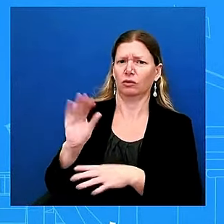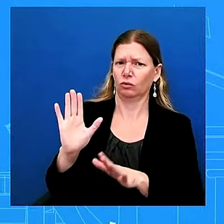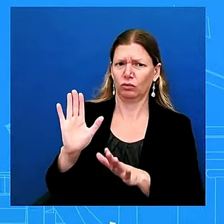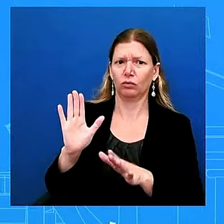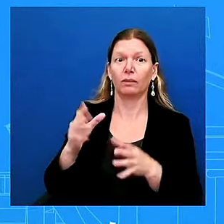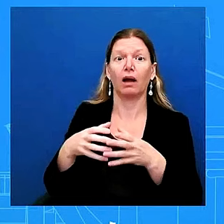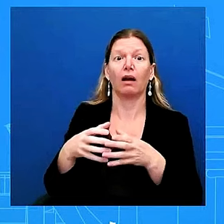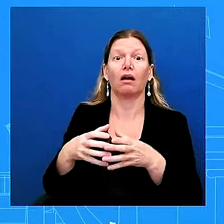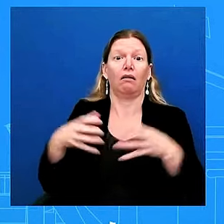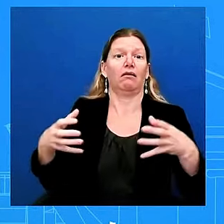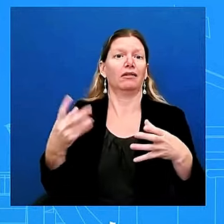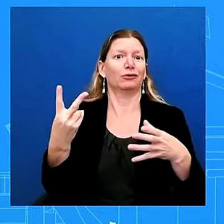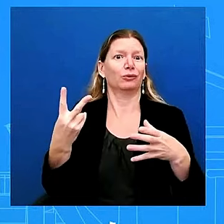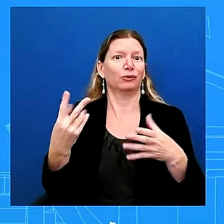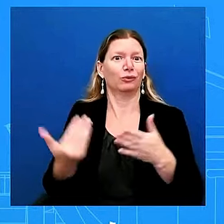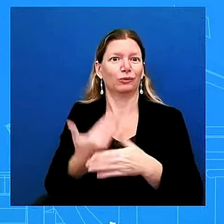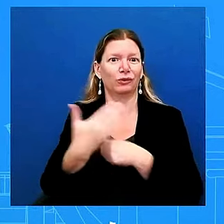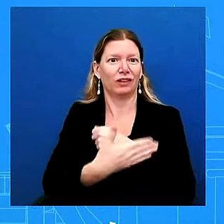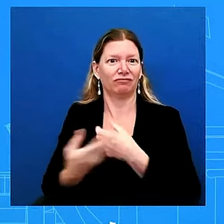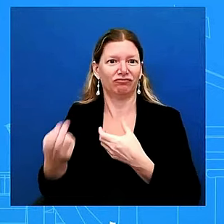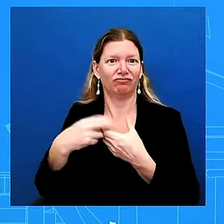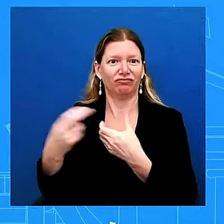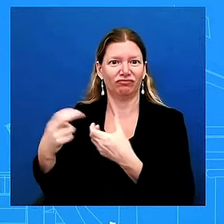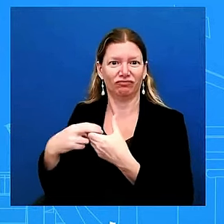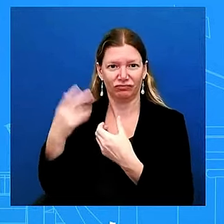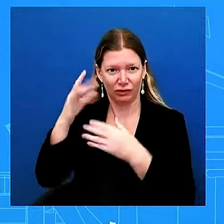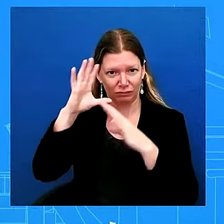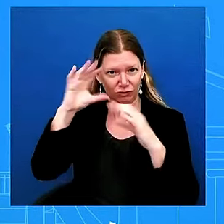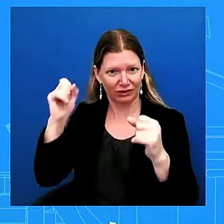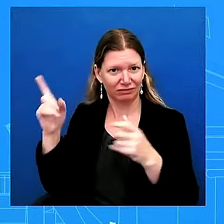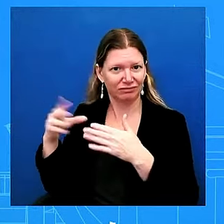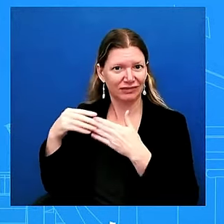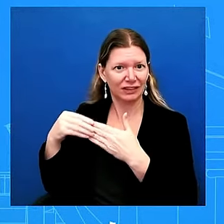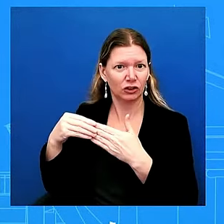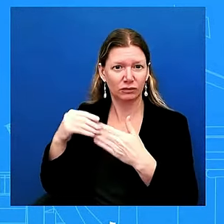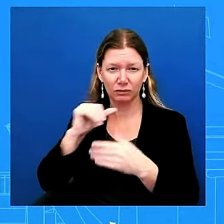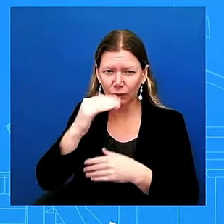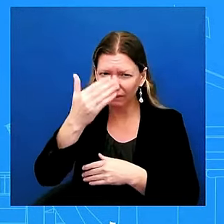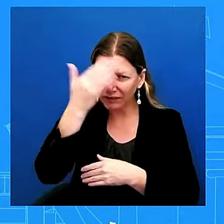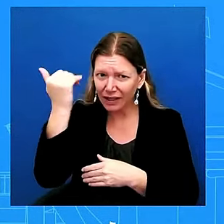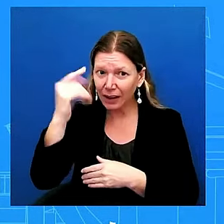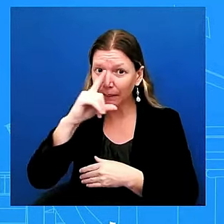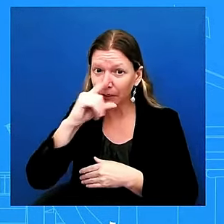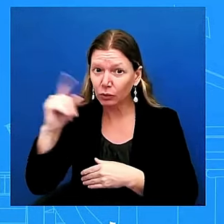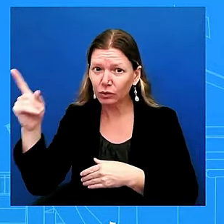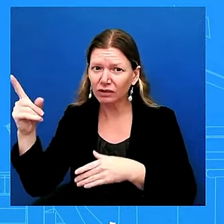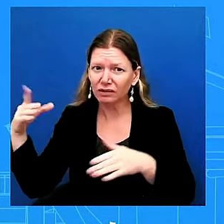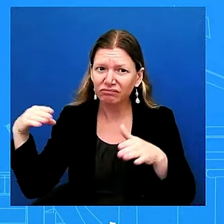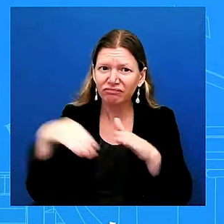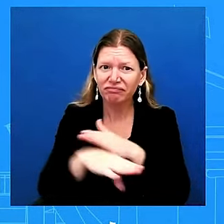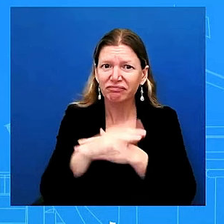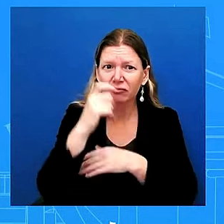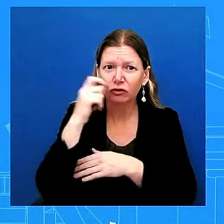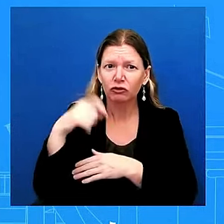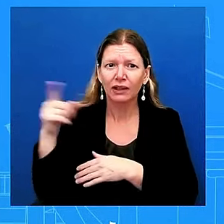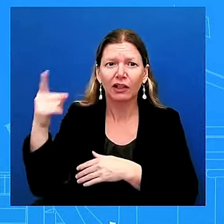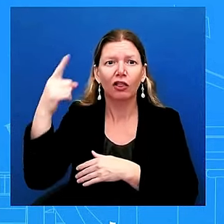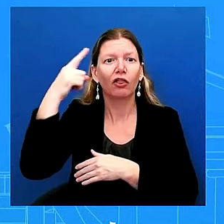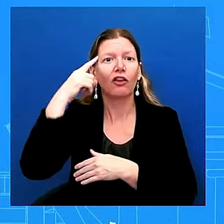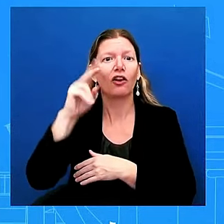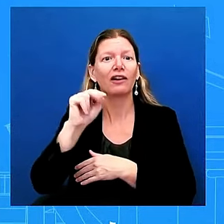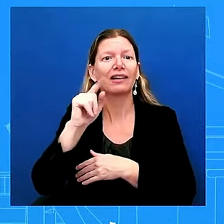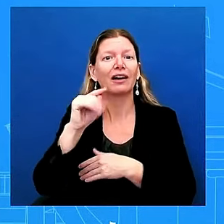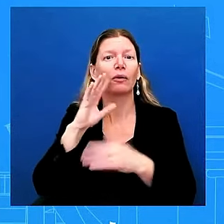that nato was going to be weaker and that did not happen uh the president uh certainly uh was able to